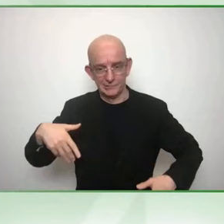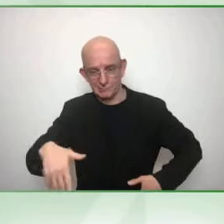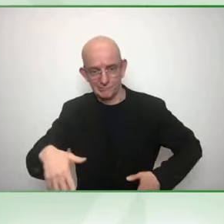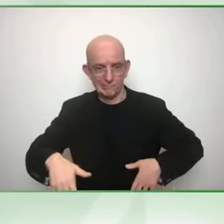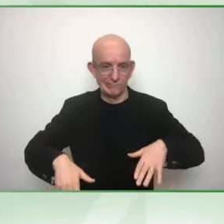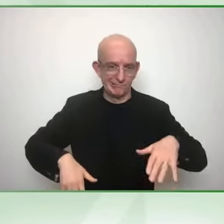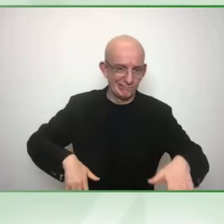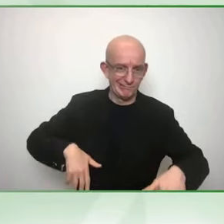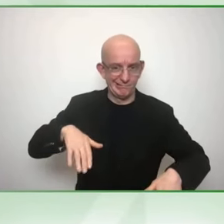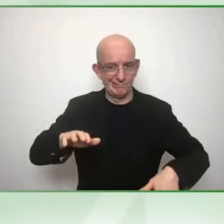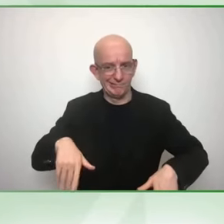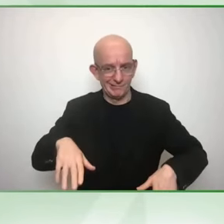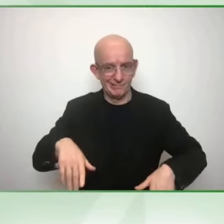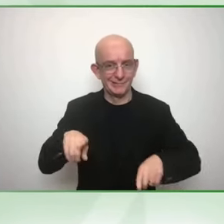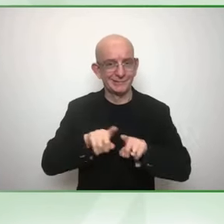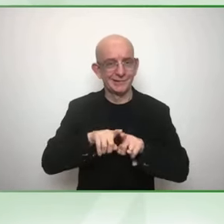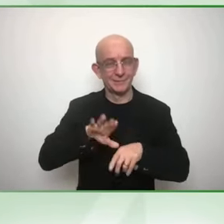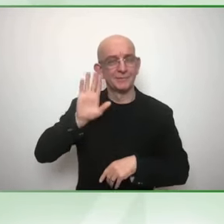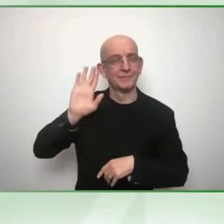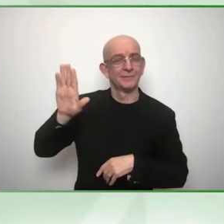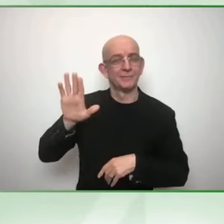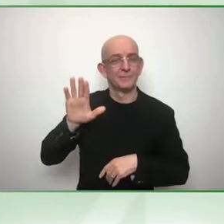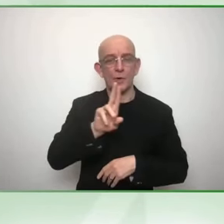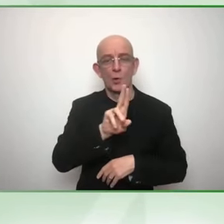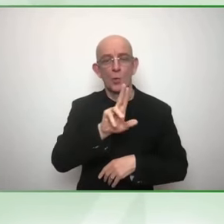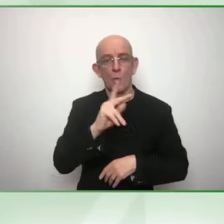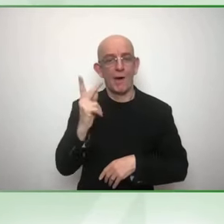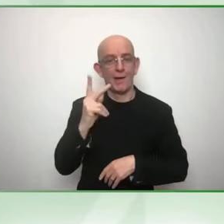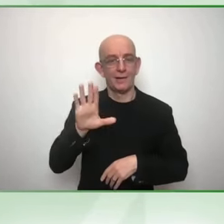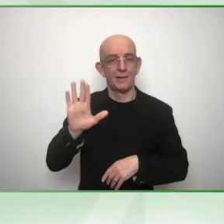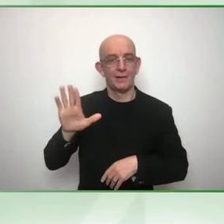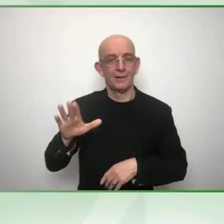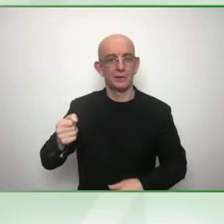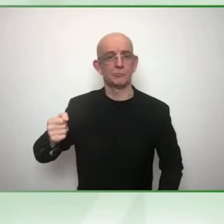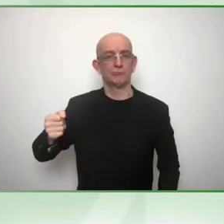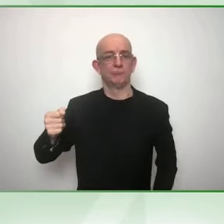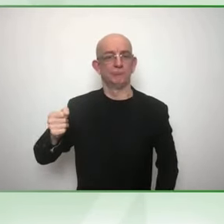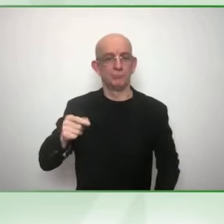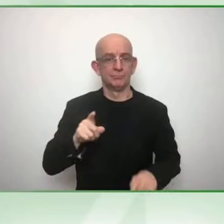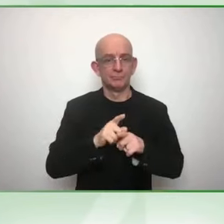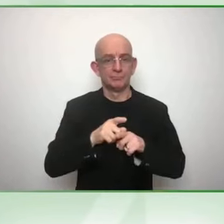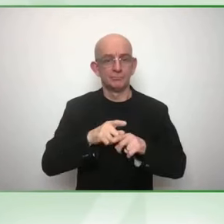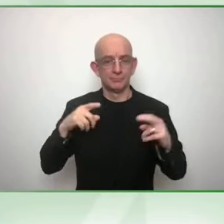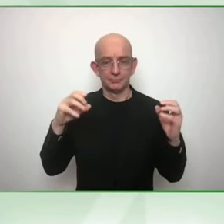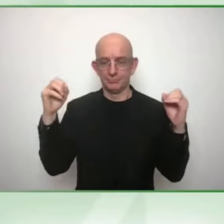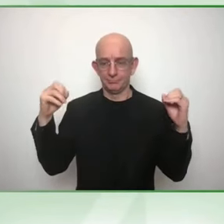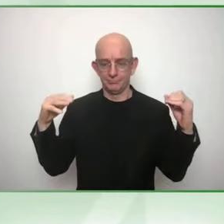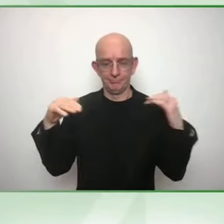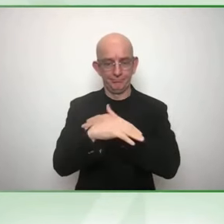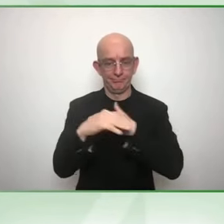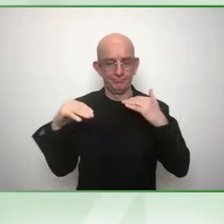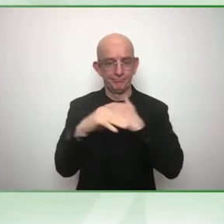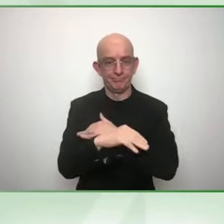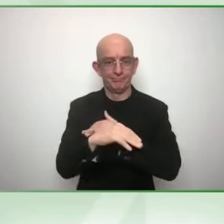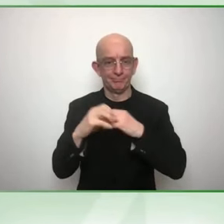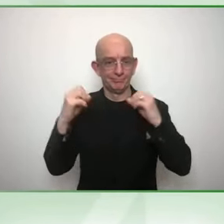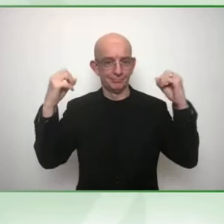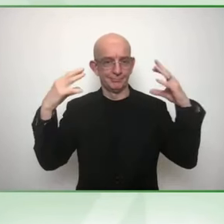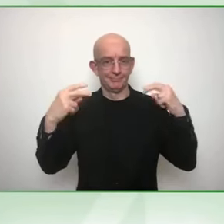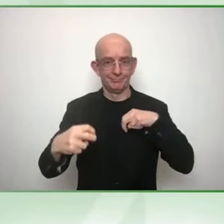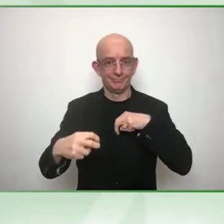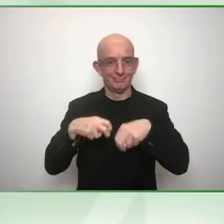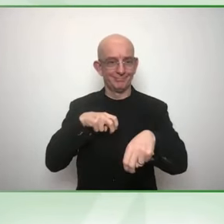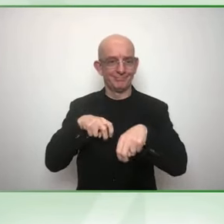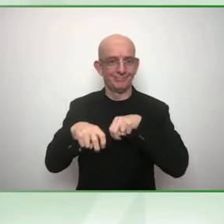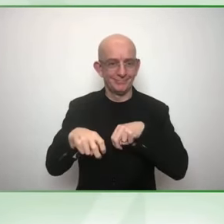1980s quite luminous green boiler suit for the Zero conference. I'm a white woman